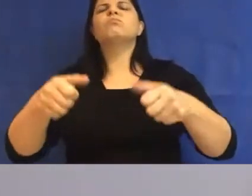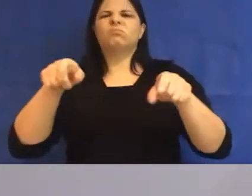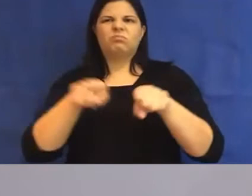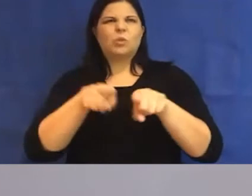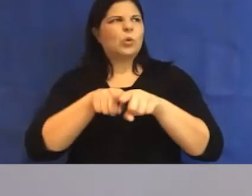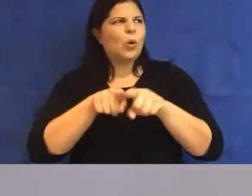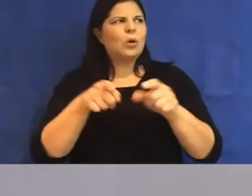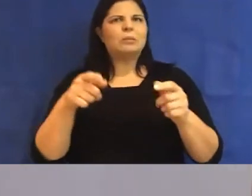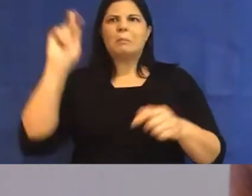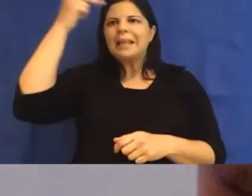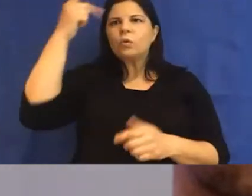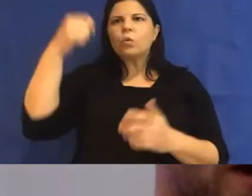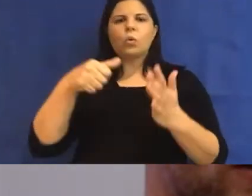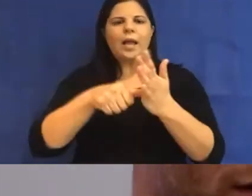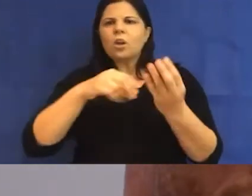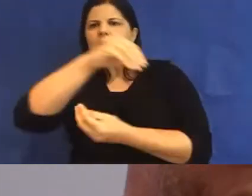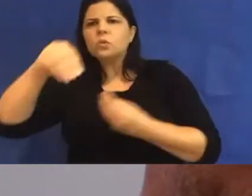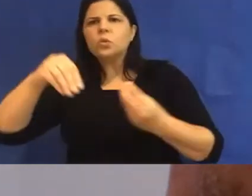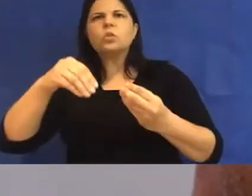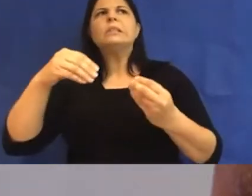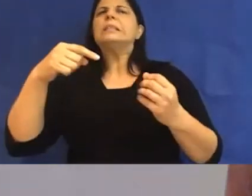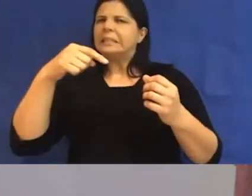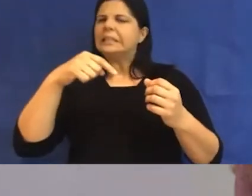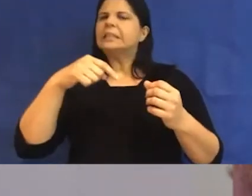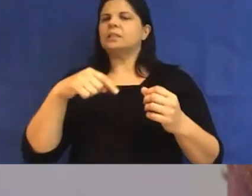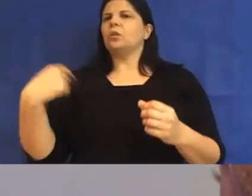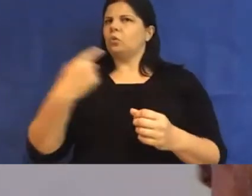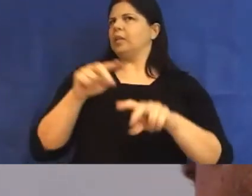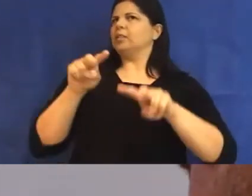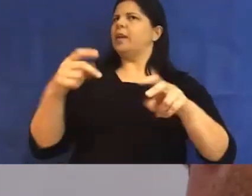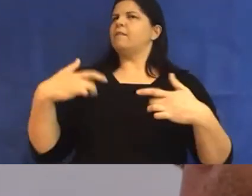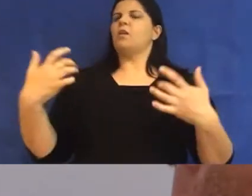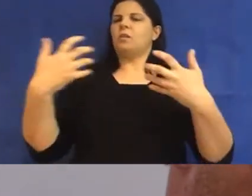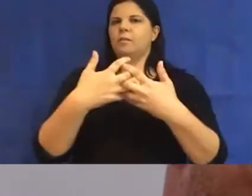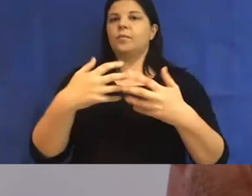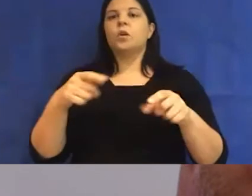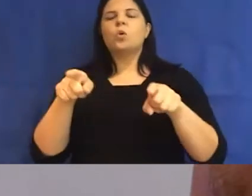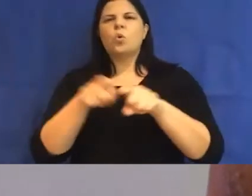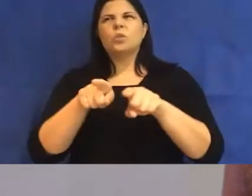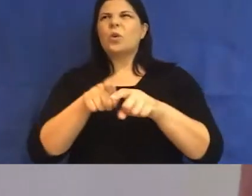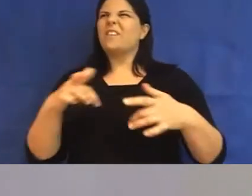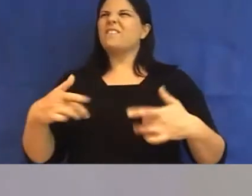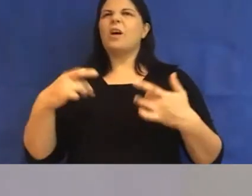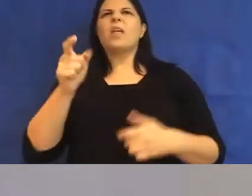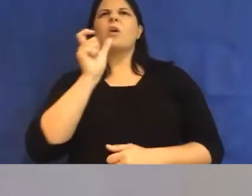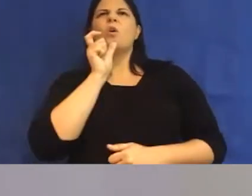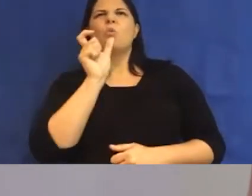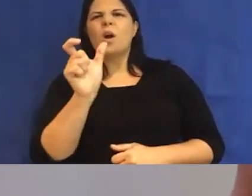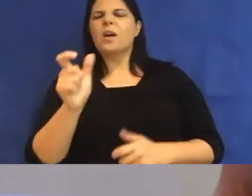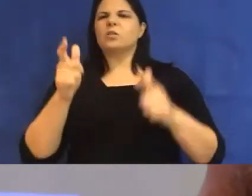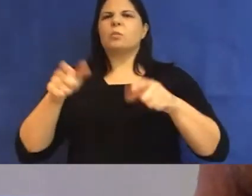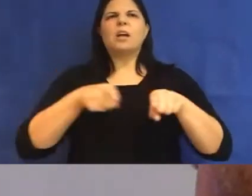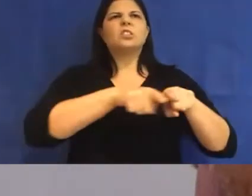But we also wanted to register a sense of frustration at the potential for the term to be too universalizing, something that goes back to Judith